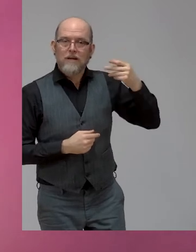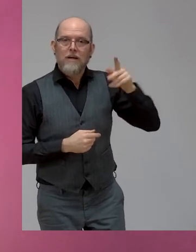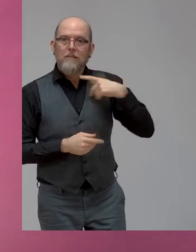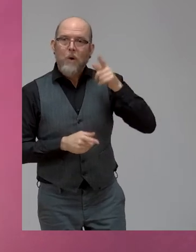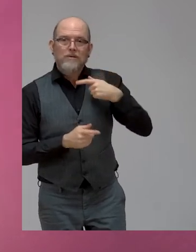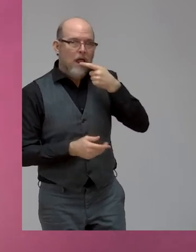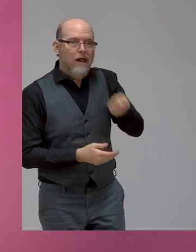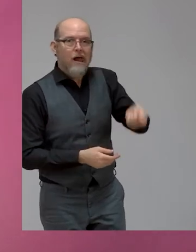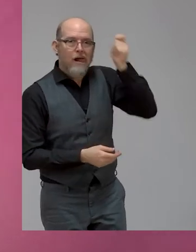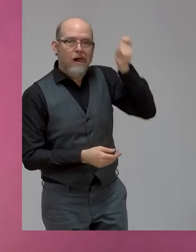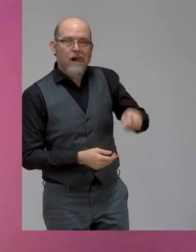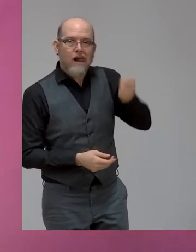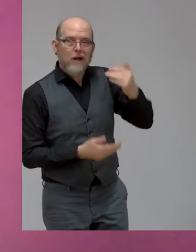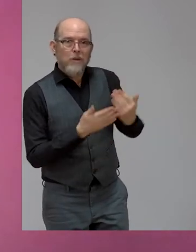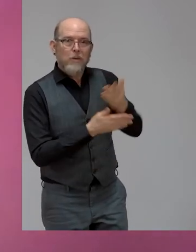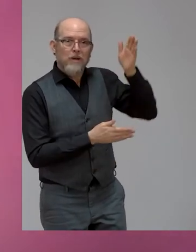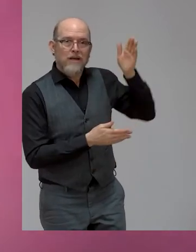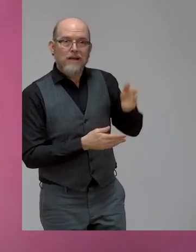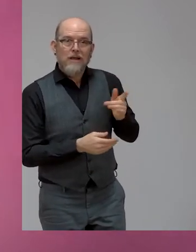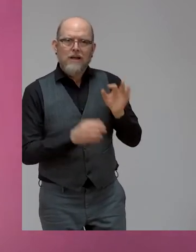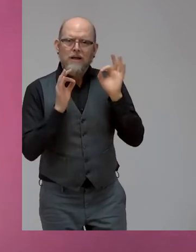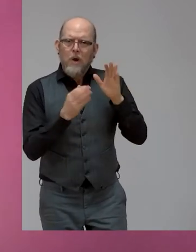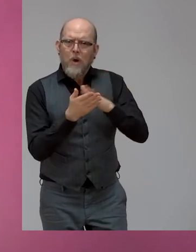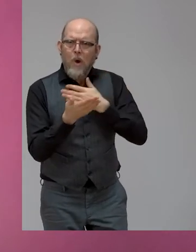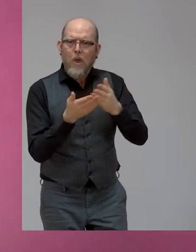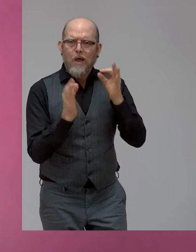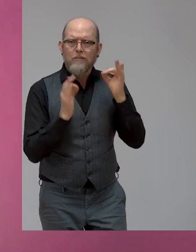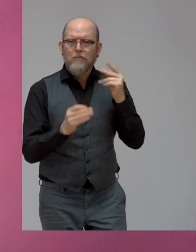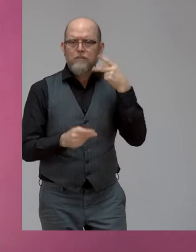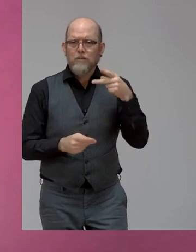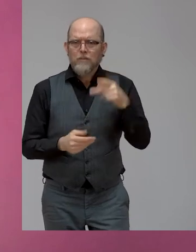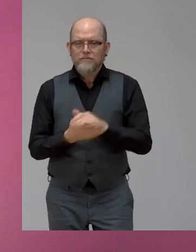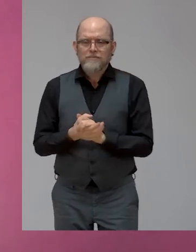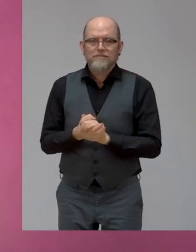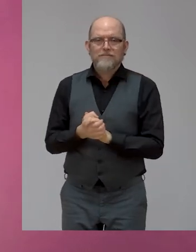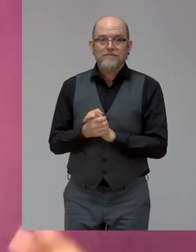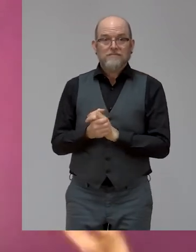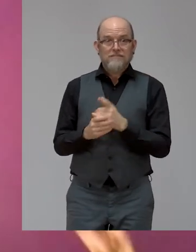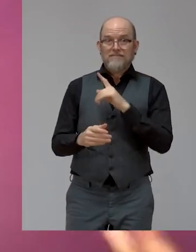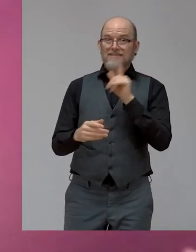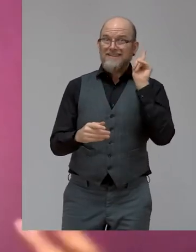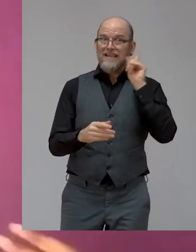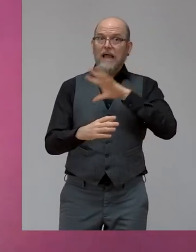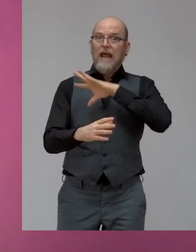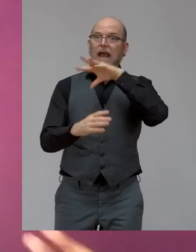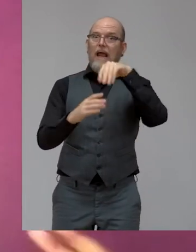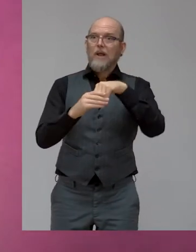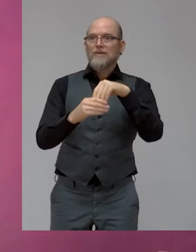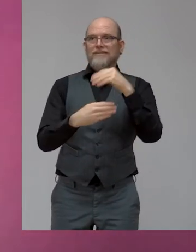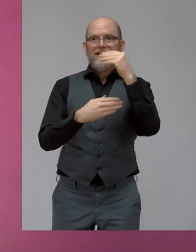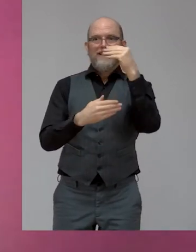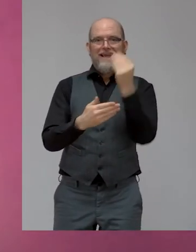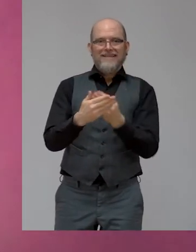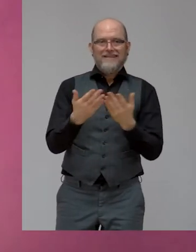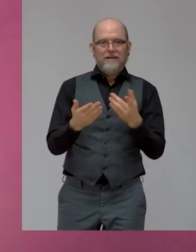Um, absolutely passionate about something called inclusive design, which is just including the widest